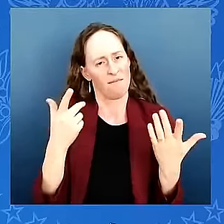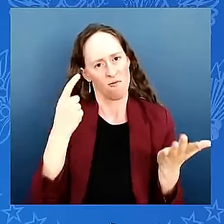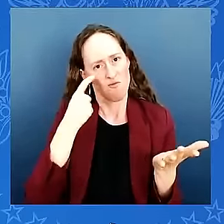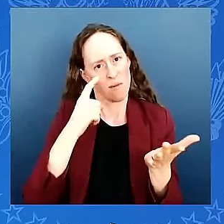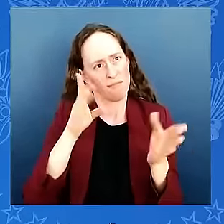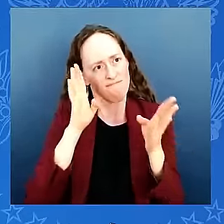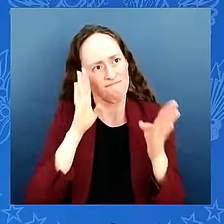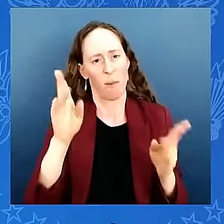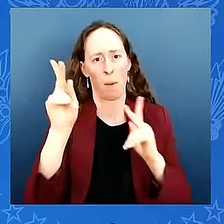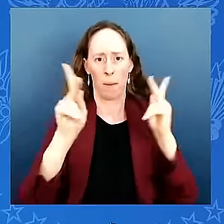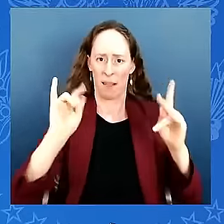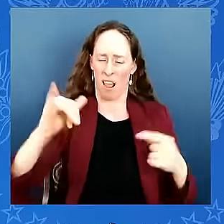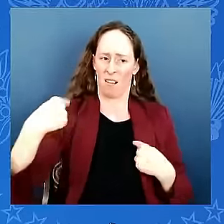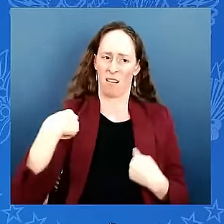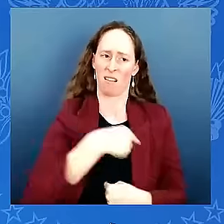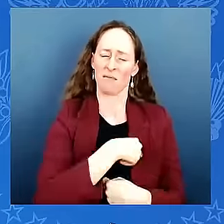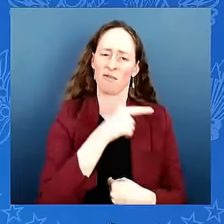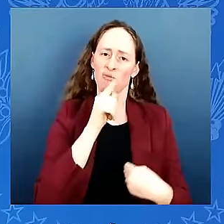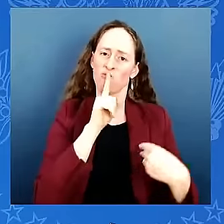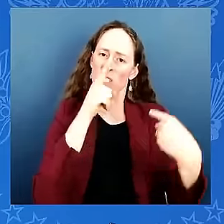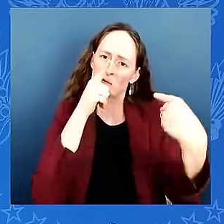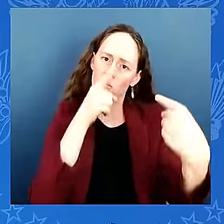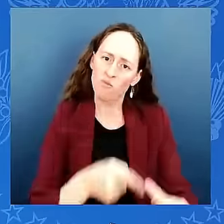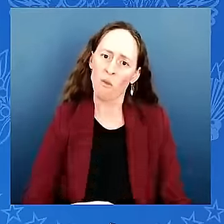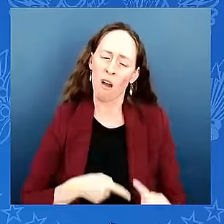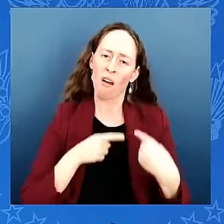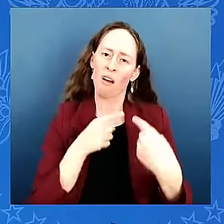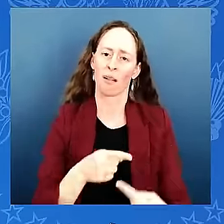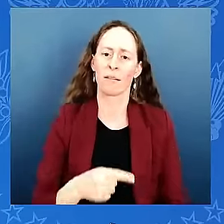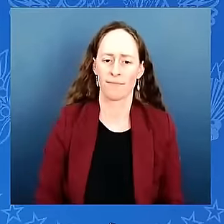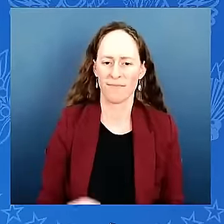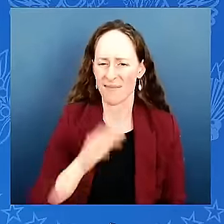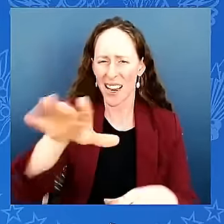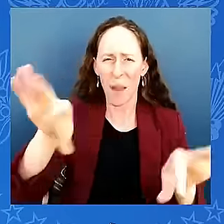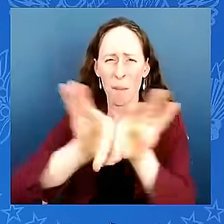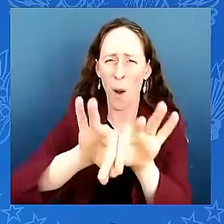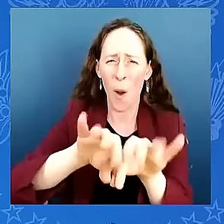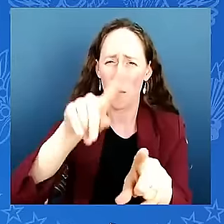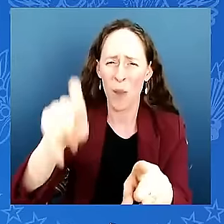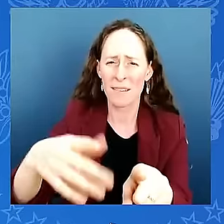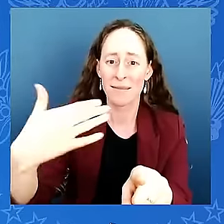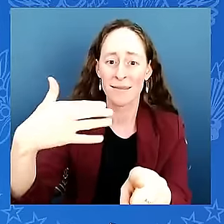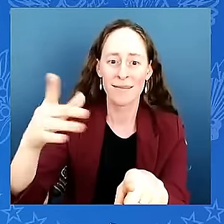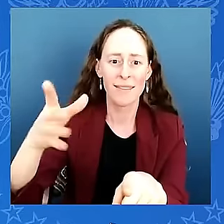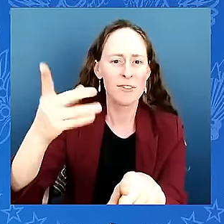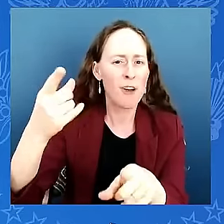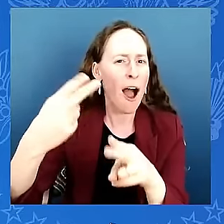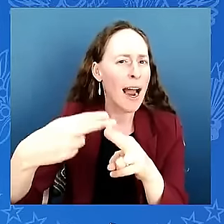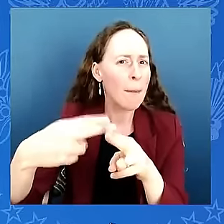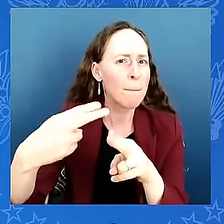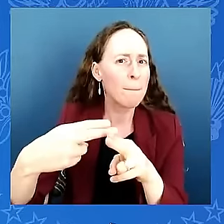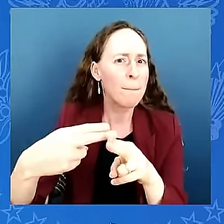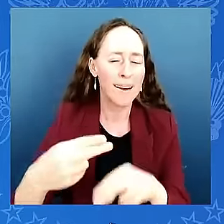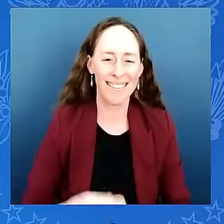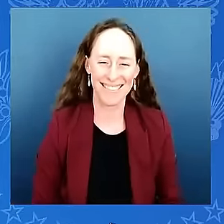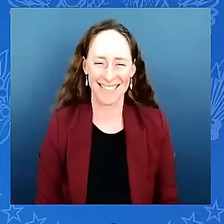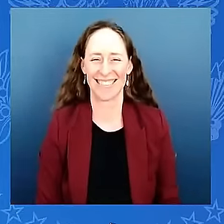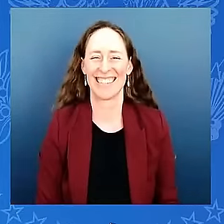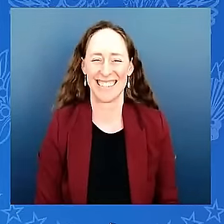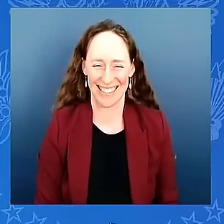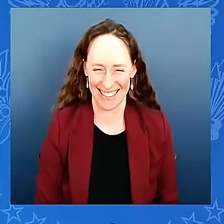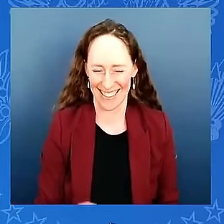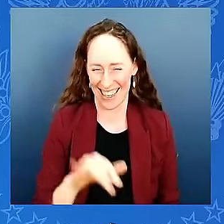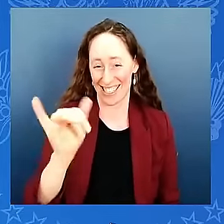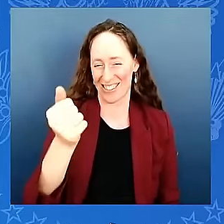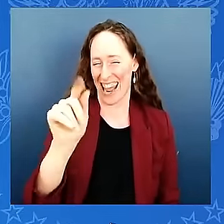my dog is jake jake well i tell you what look you know i want people to understand